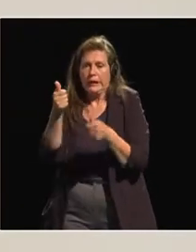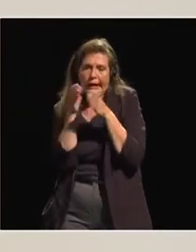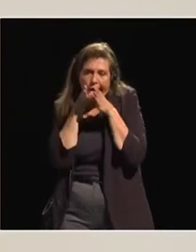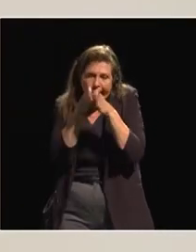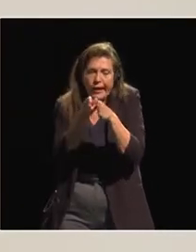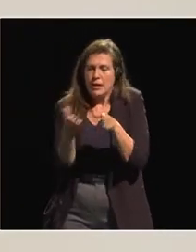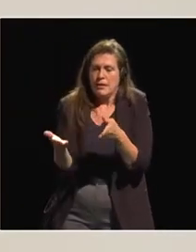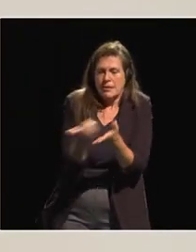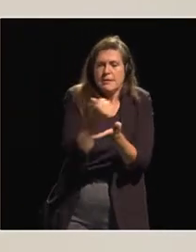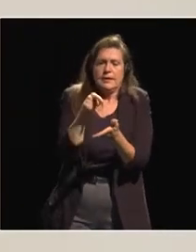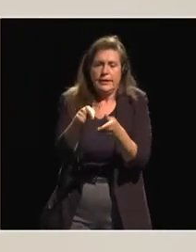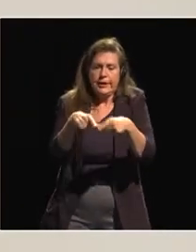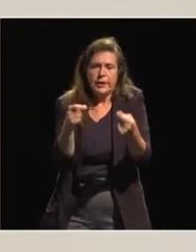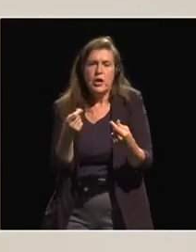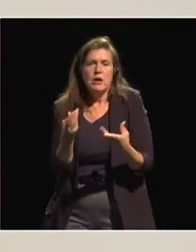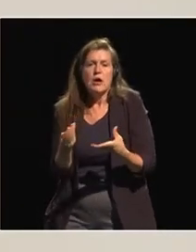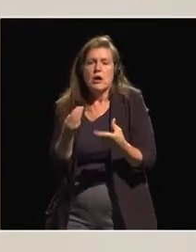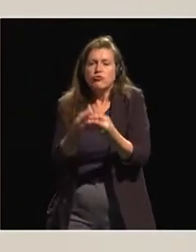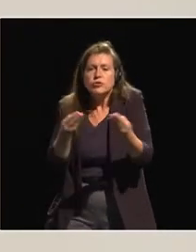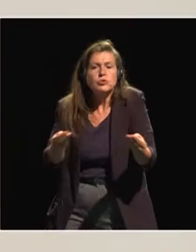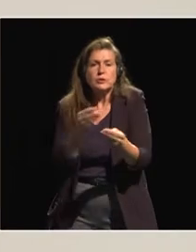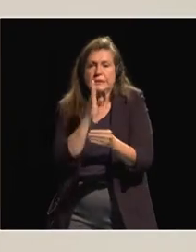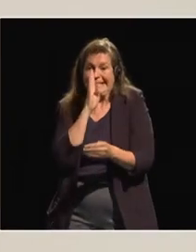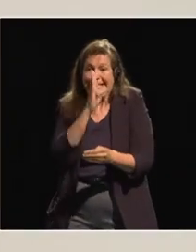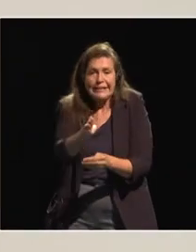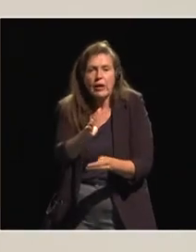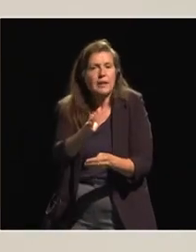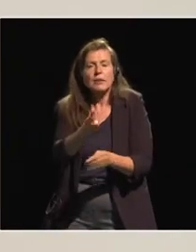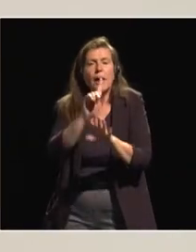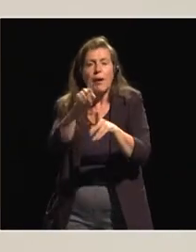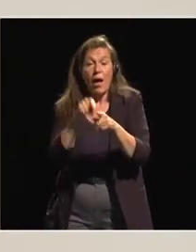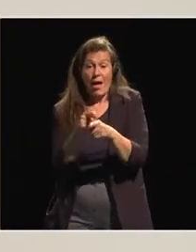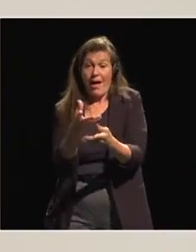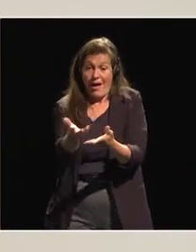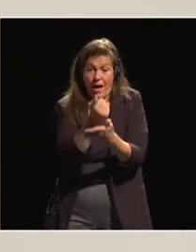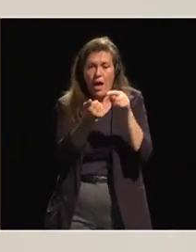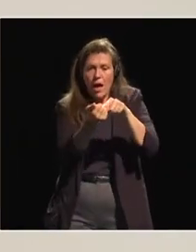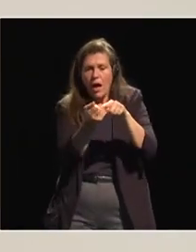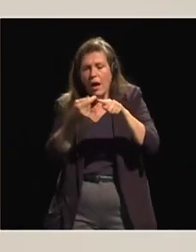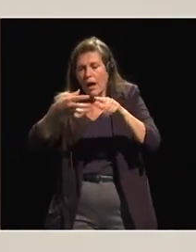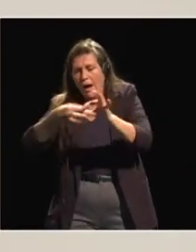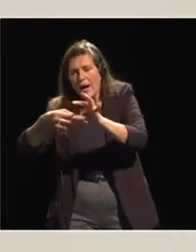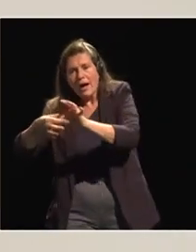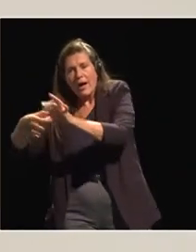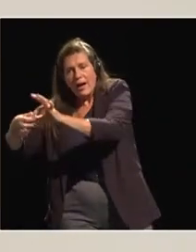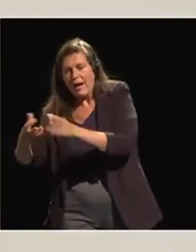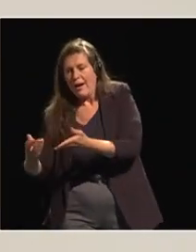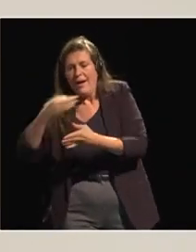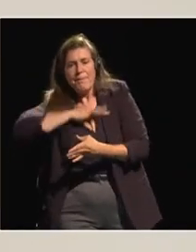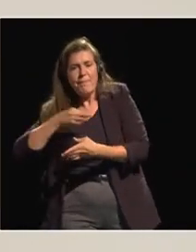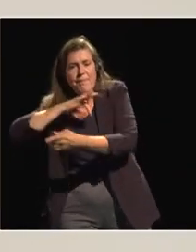You can't just think only of direct needs, but the